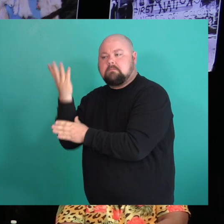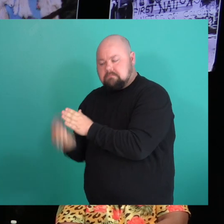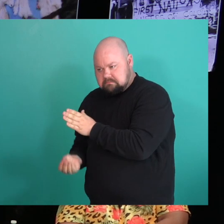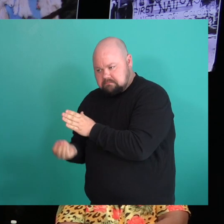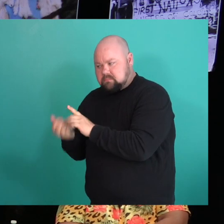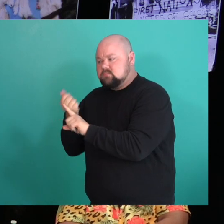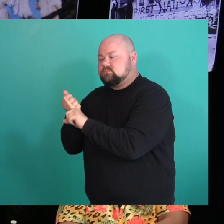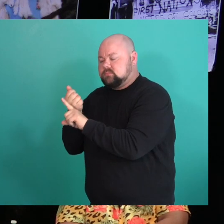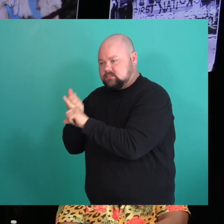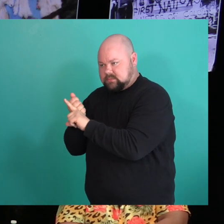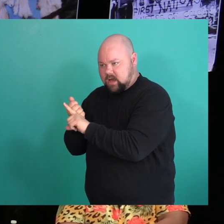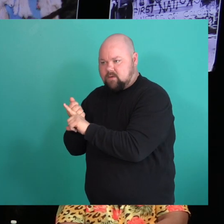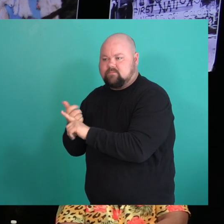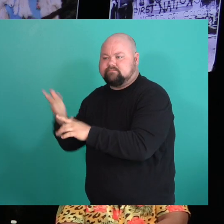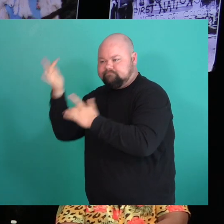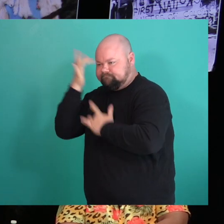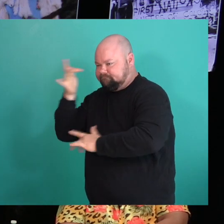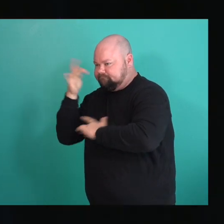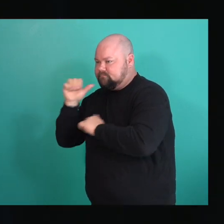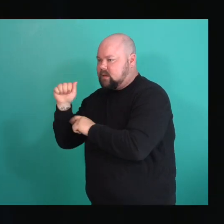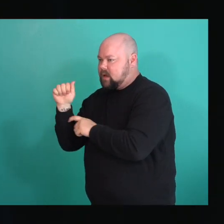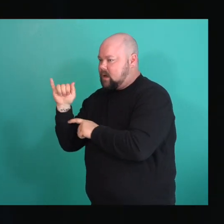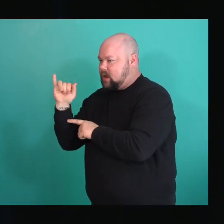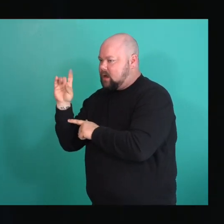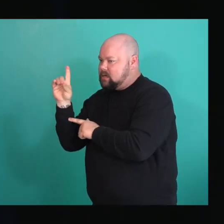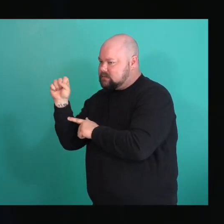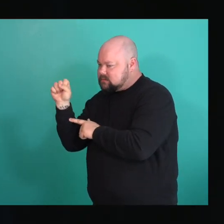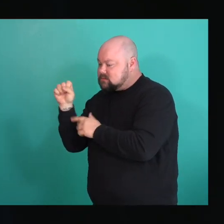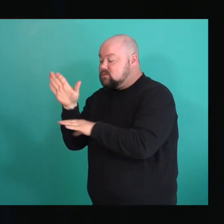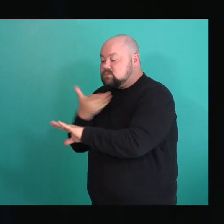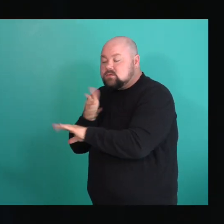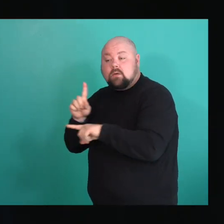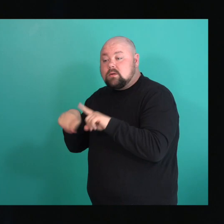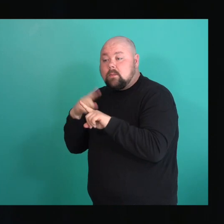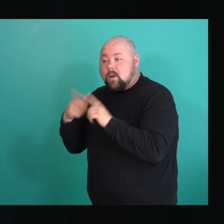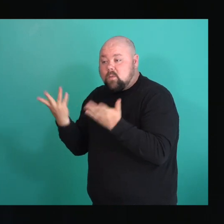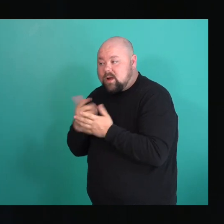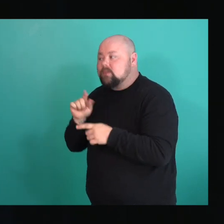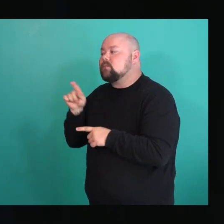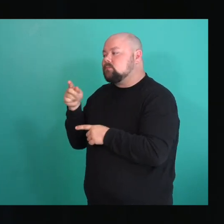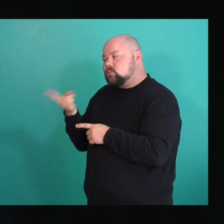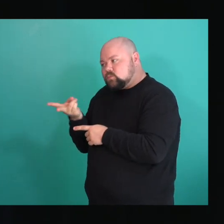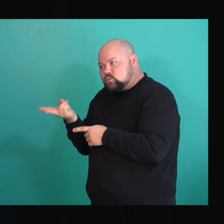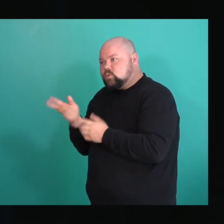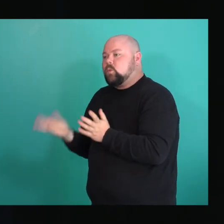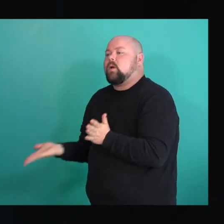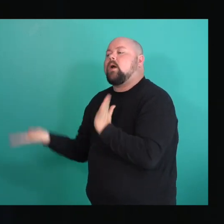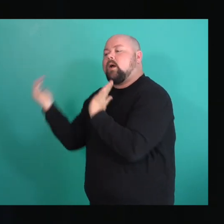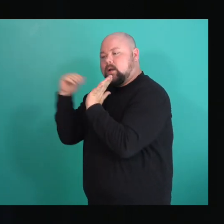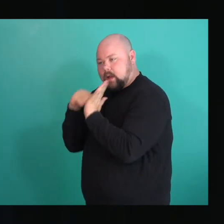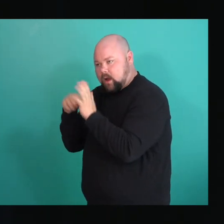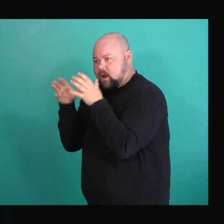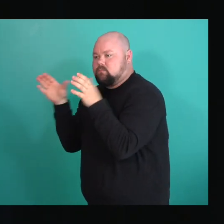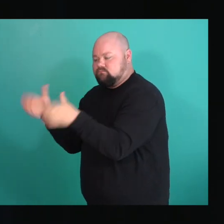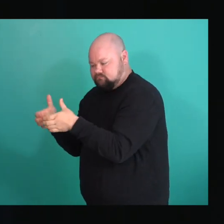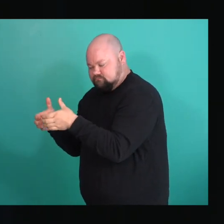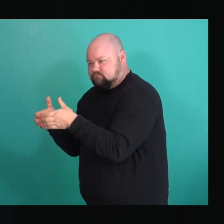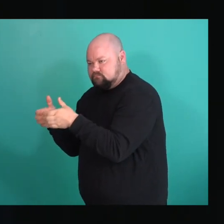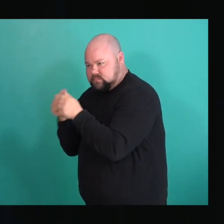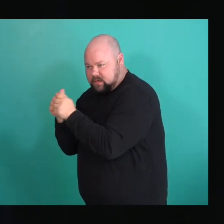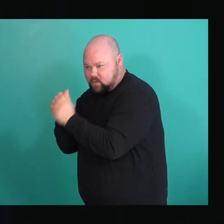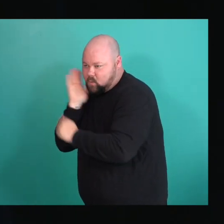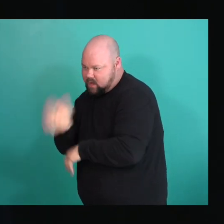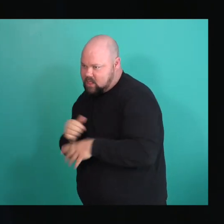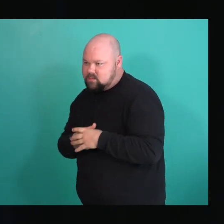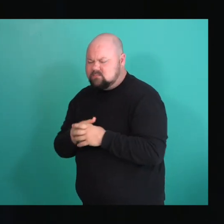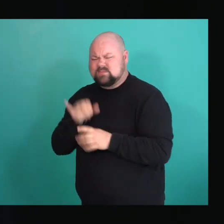AIDS, that's what the song is about, that they're going to be together. And I love that it makes me think of that because we're all going to be getting together for